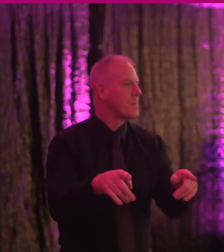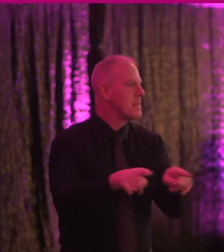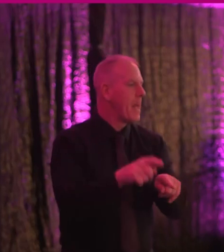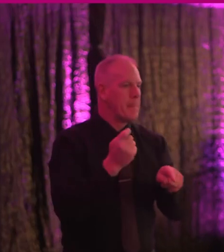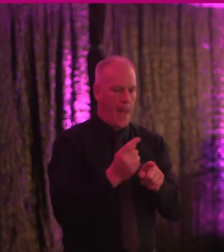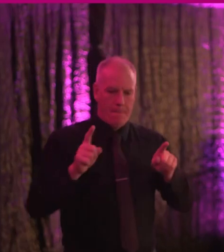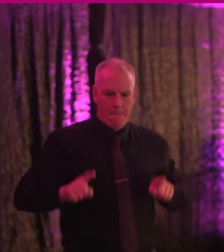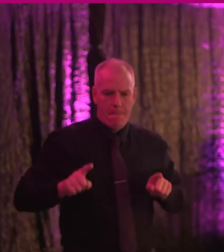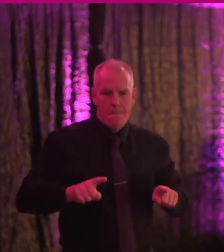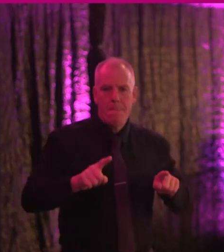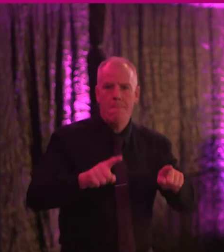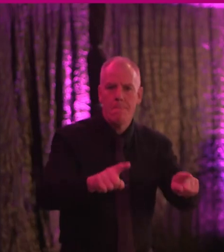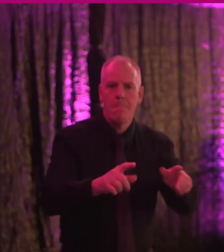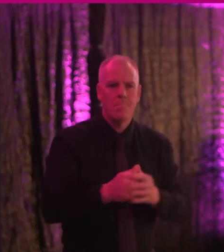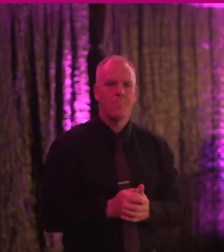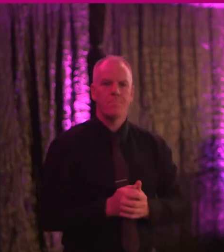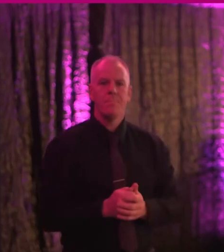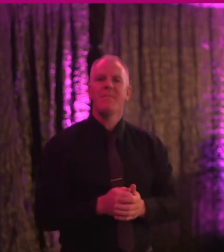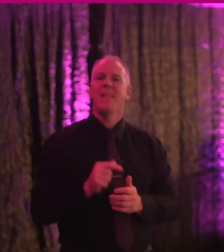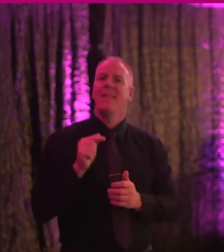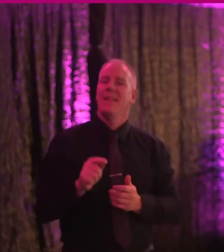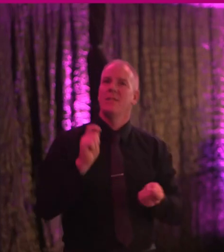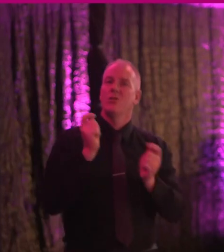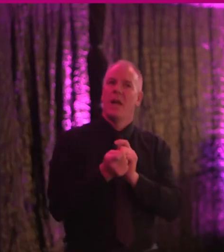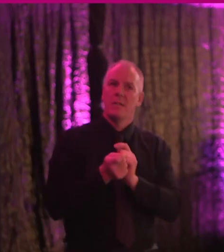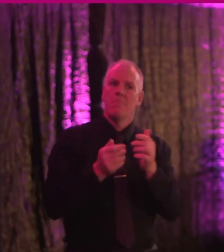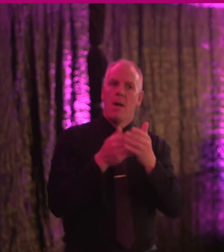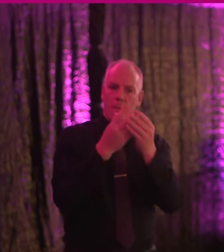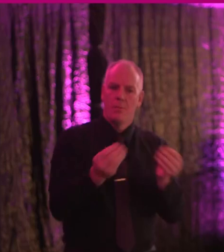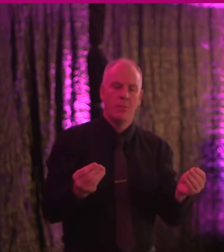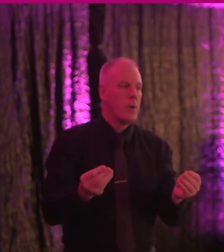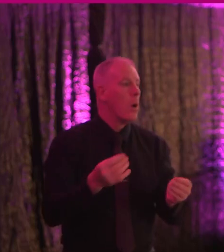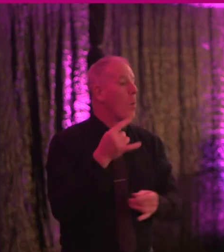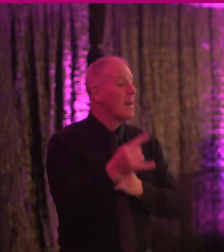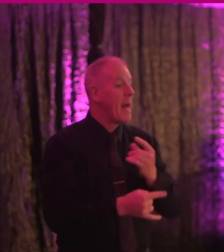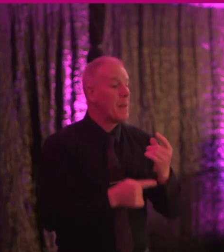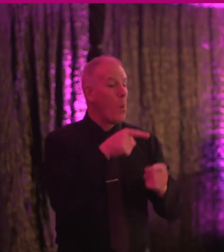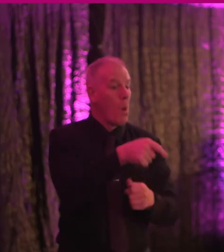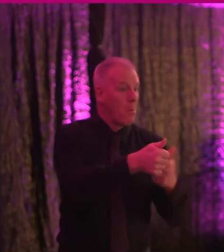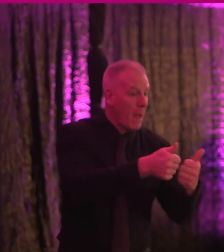one pace and that in itself has been a huge barrier because what might be going on in another.